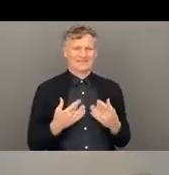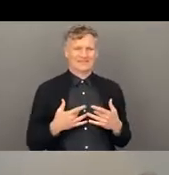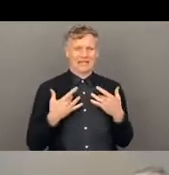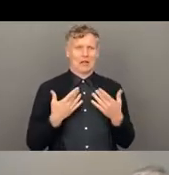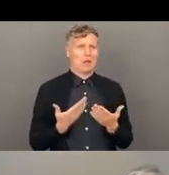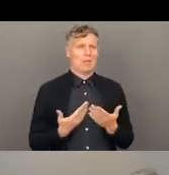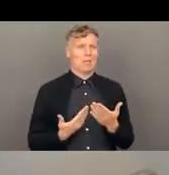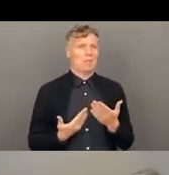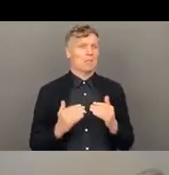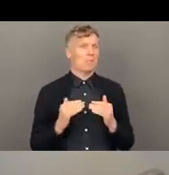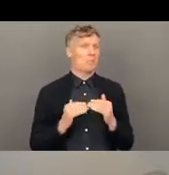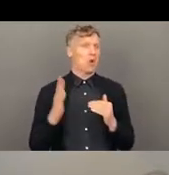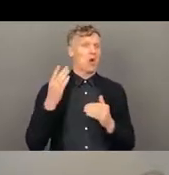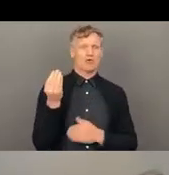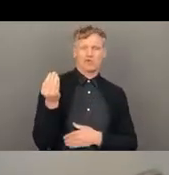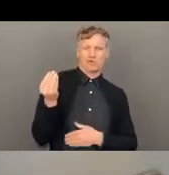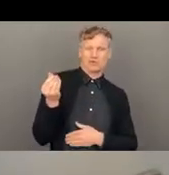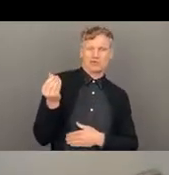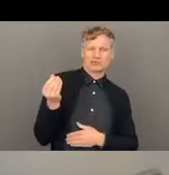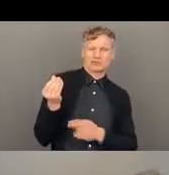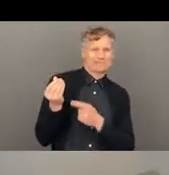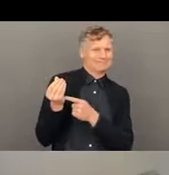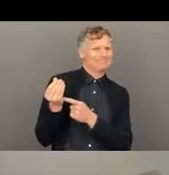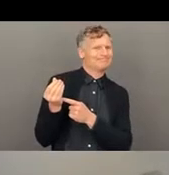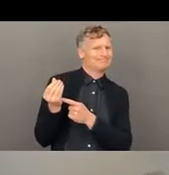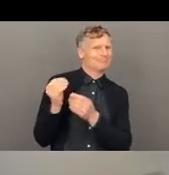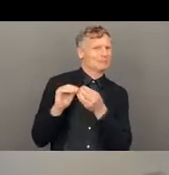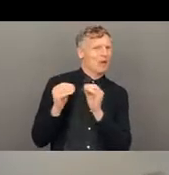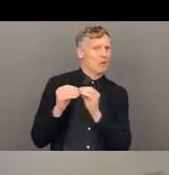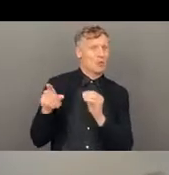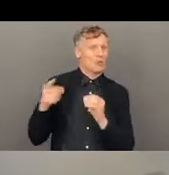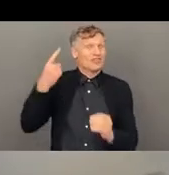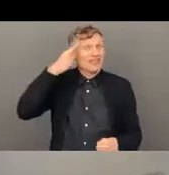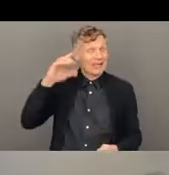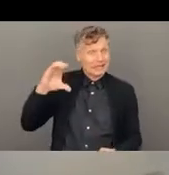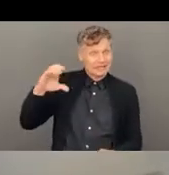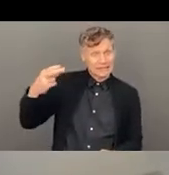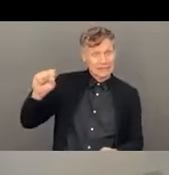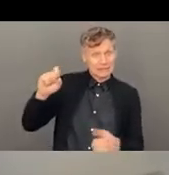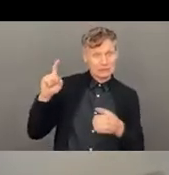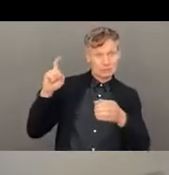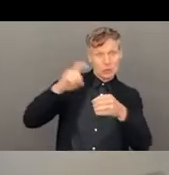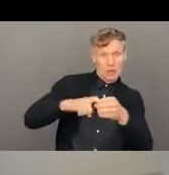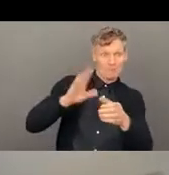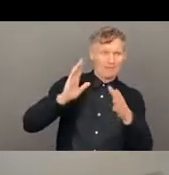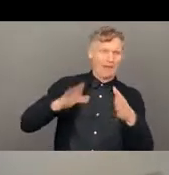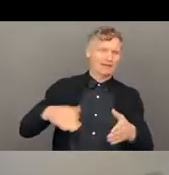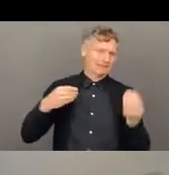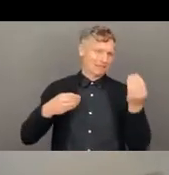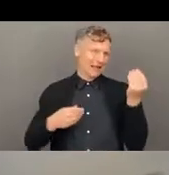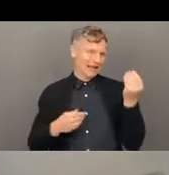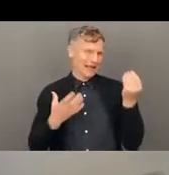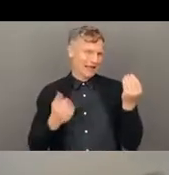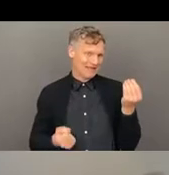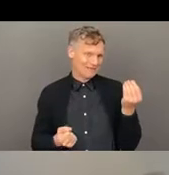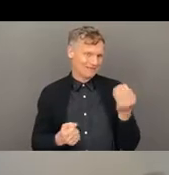you know, at least the perceived requirement for resources. But we did get, we had Bono in the room, so he was